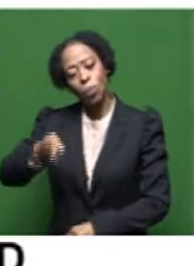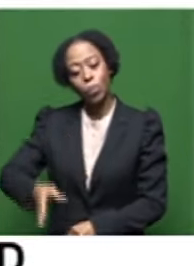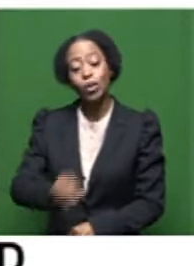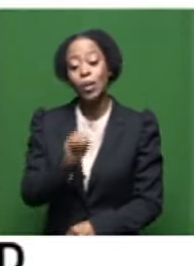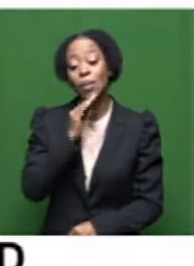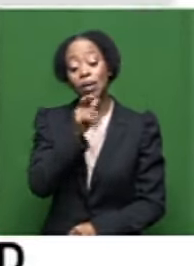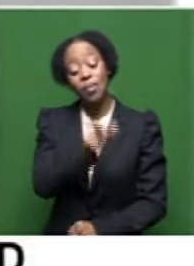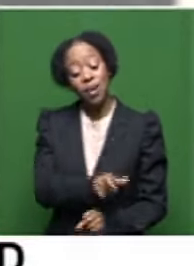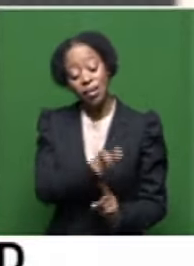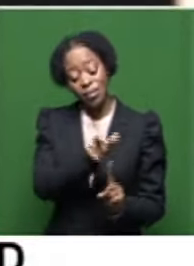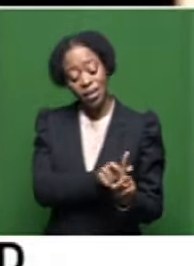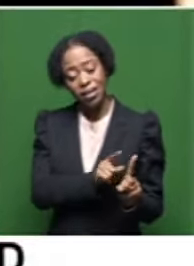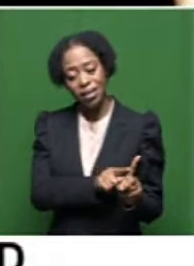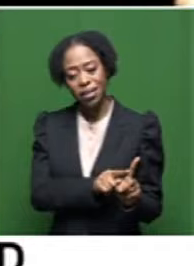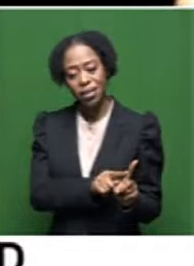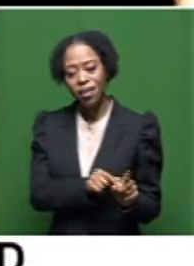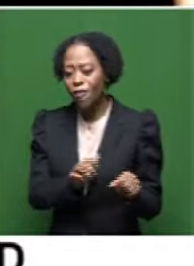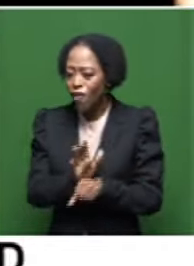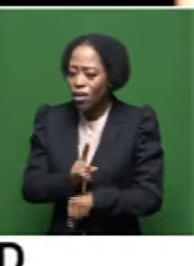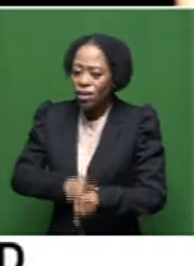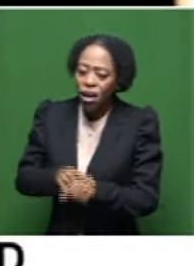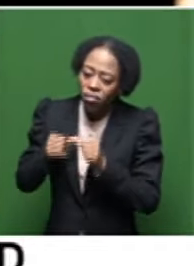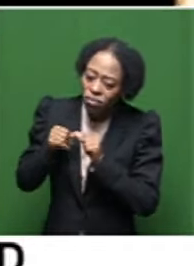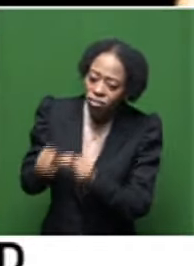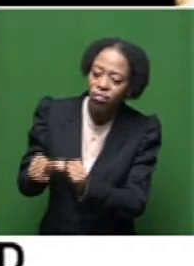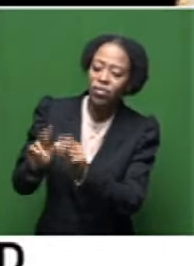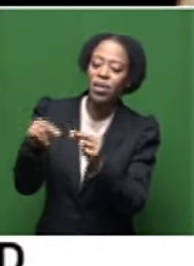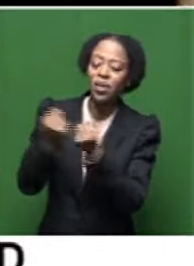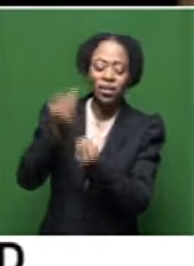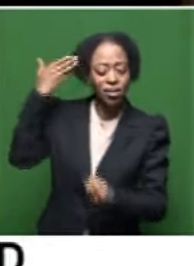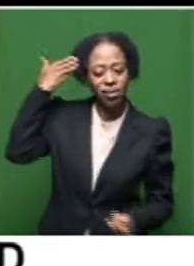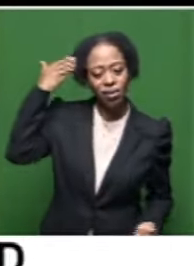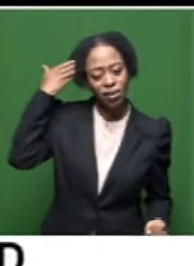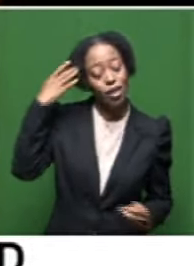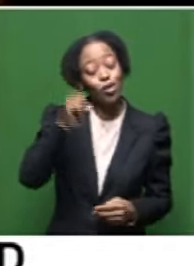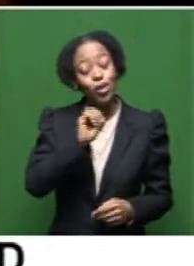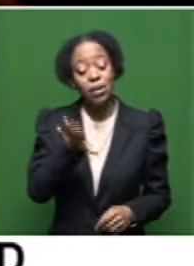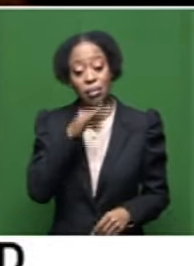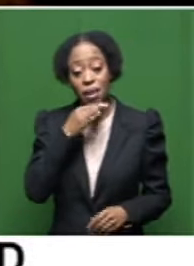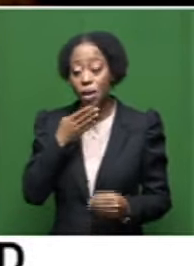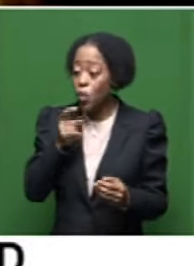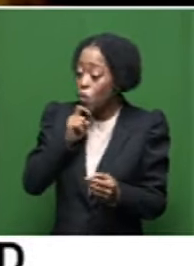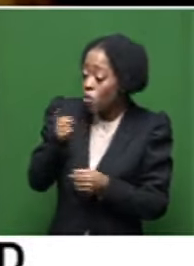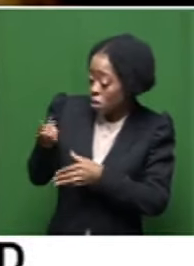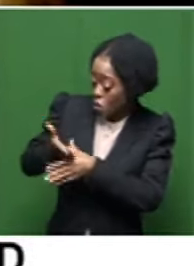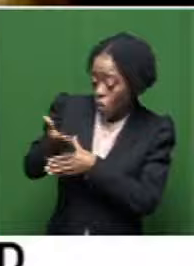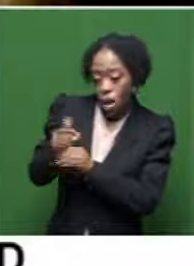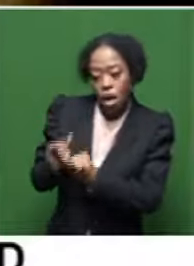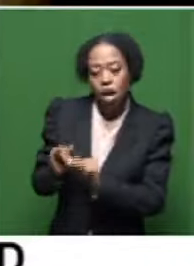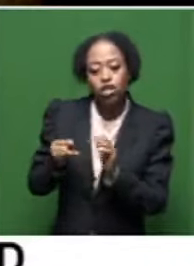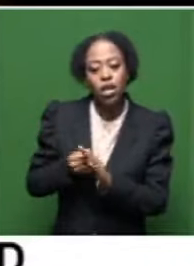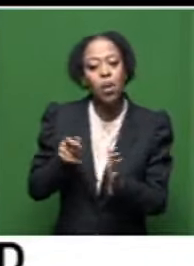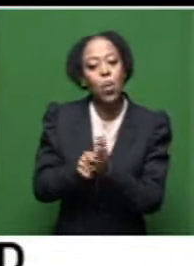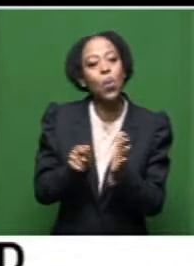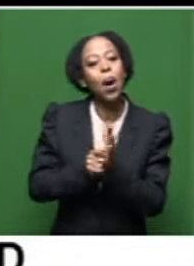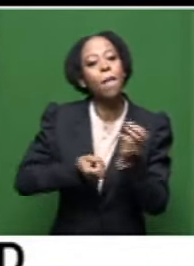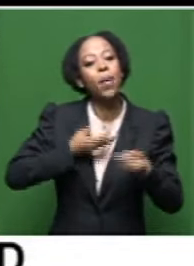this is someone who has a permanent presence in, in, in, in our national consciousness. So, um, through his work, and it's not only that